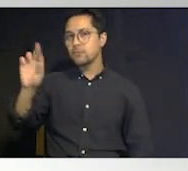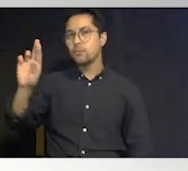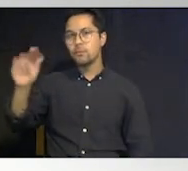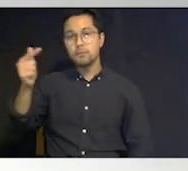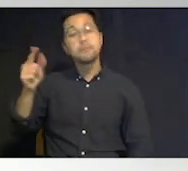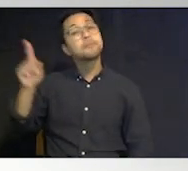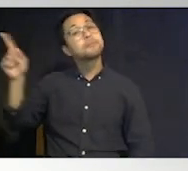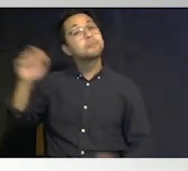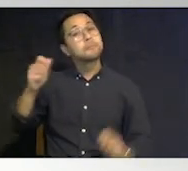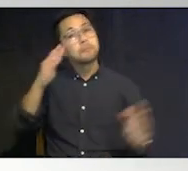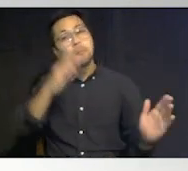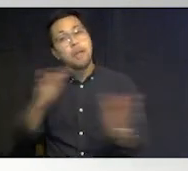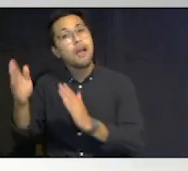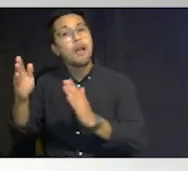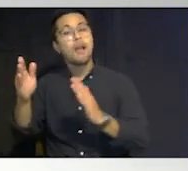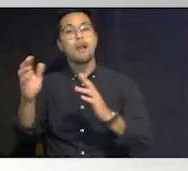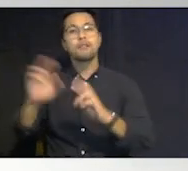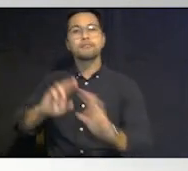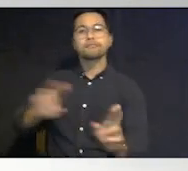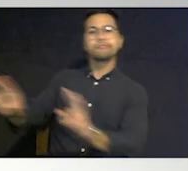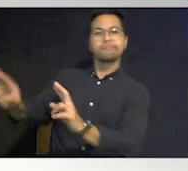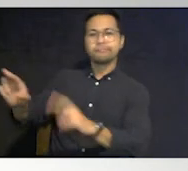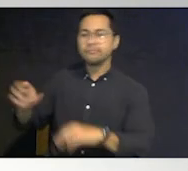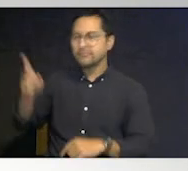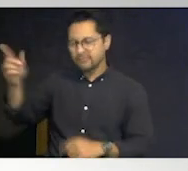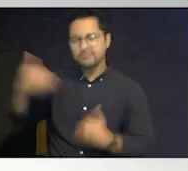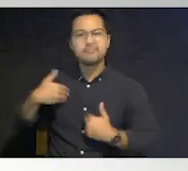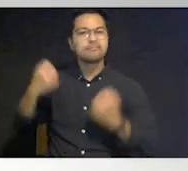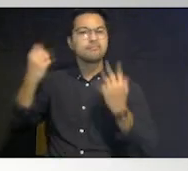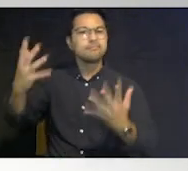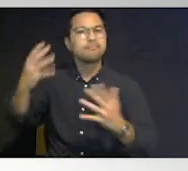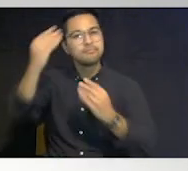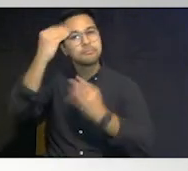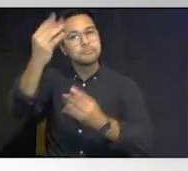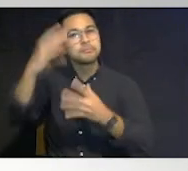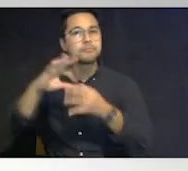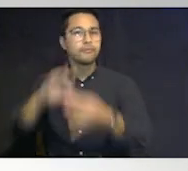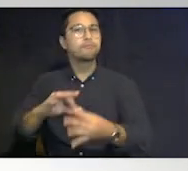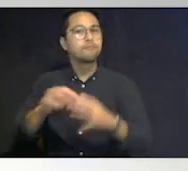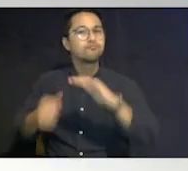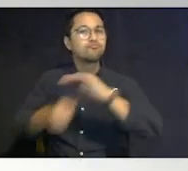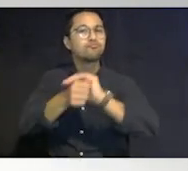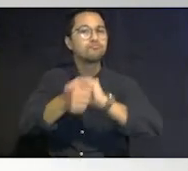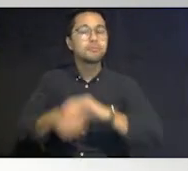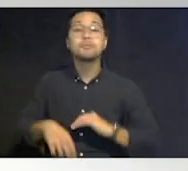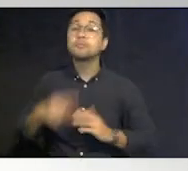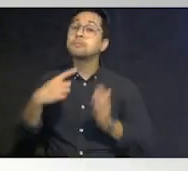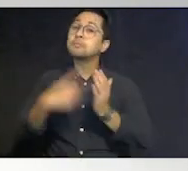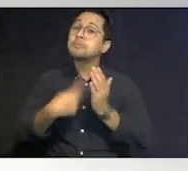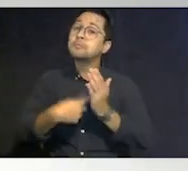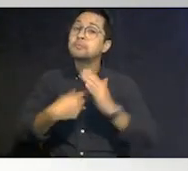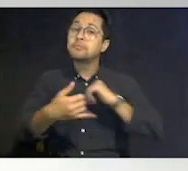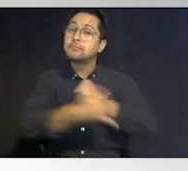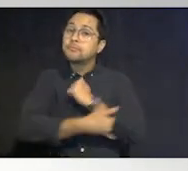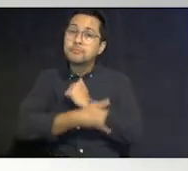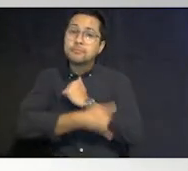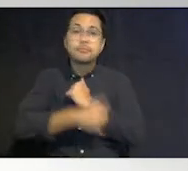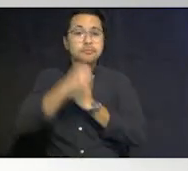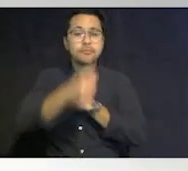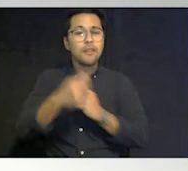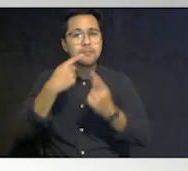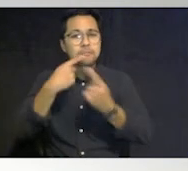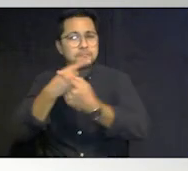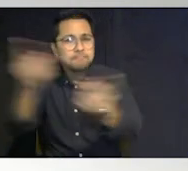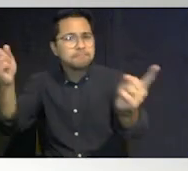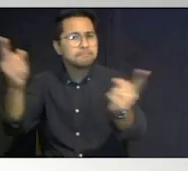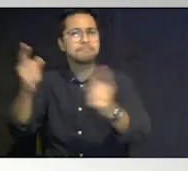you can plan and prepare and it's got a shelter a lot of information on sheltering sometimes counties will not publicize their